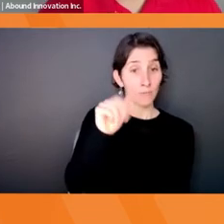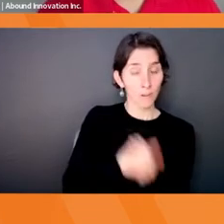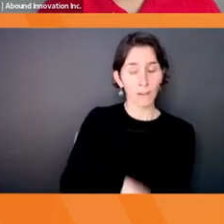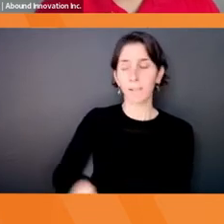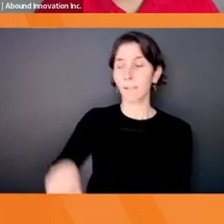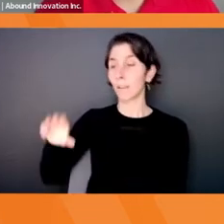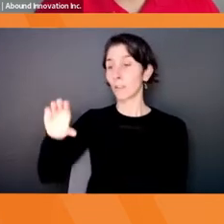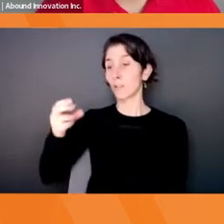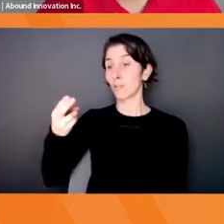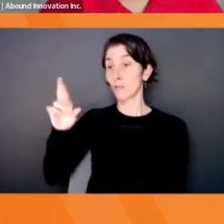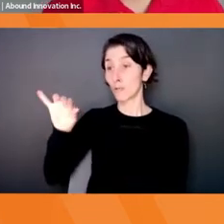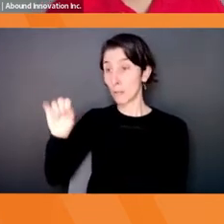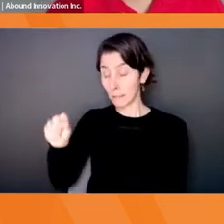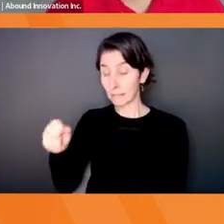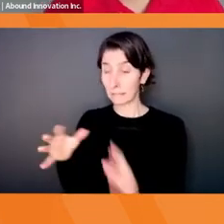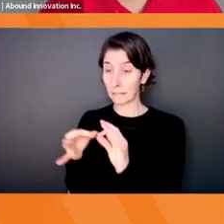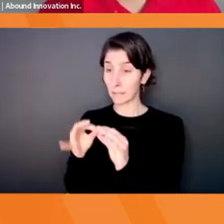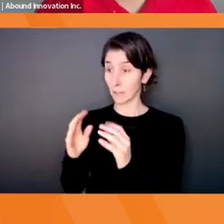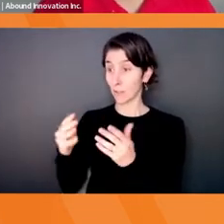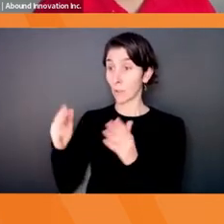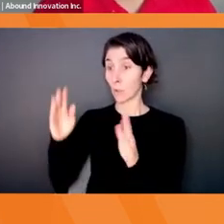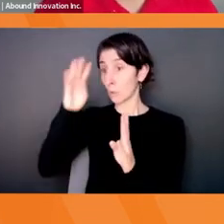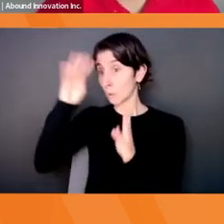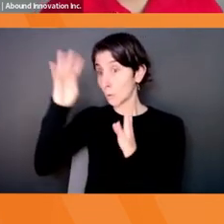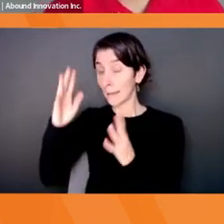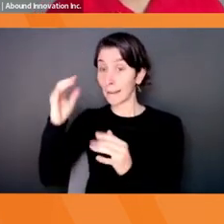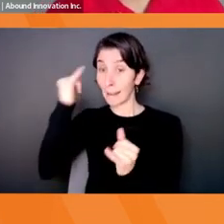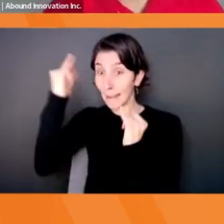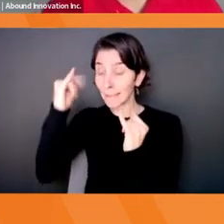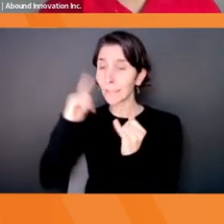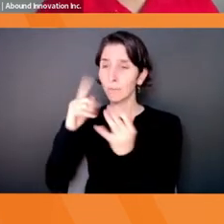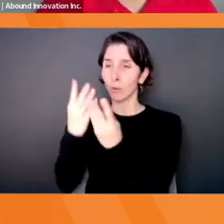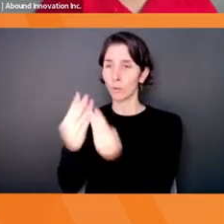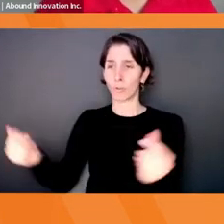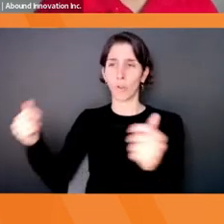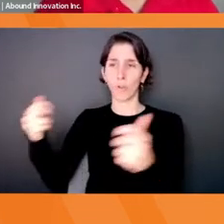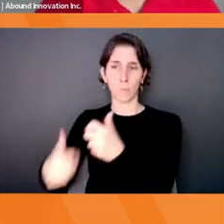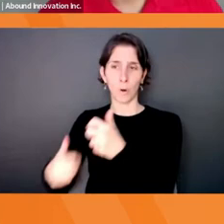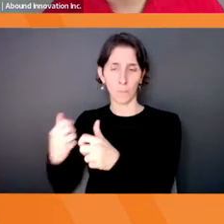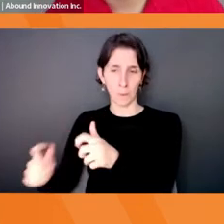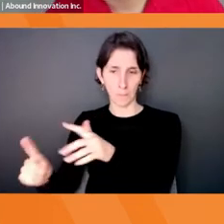creating ideas that solve problems. Trish, a new approach to solving a problem.